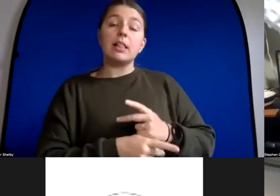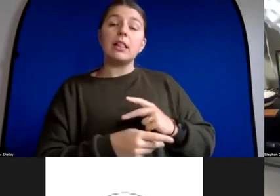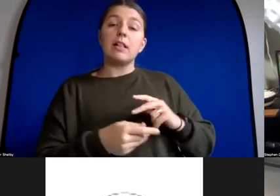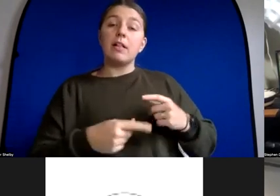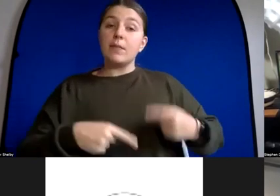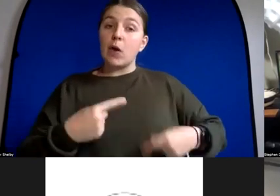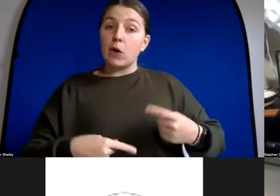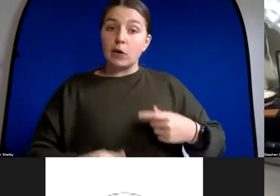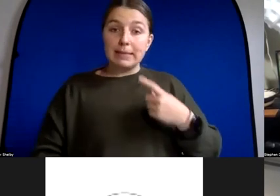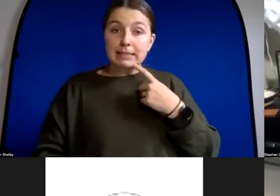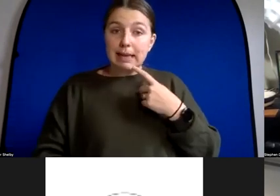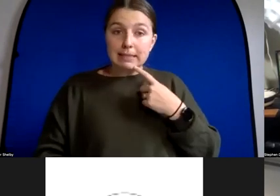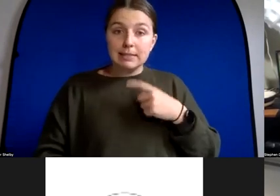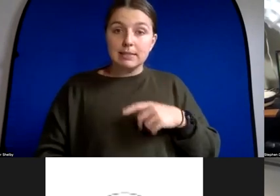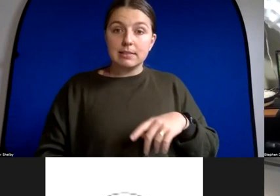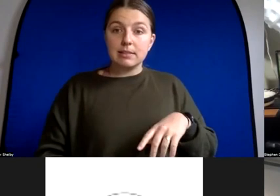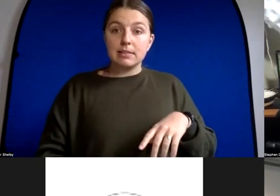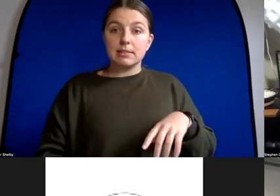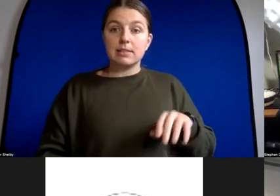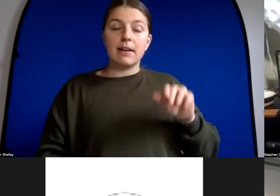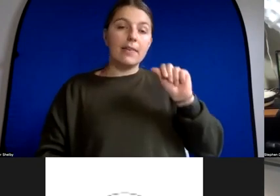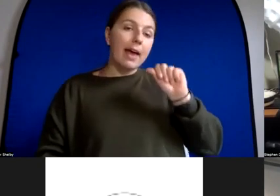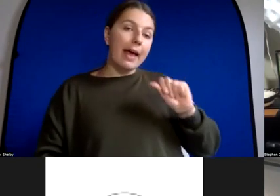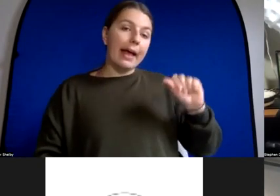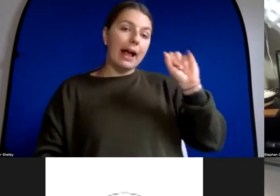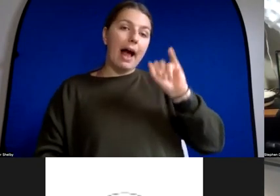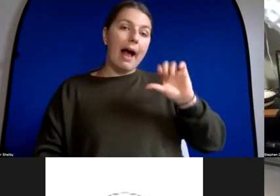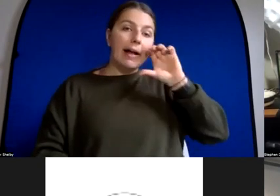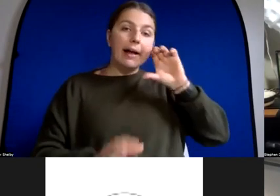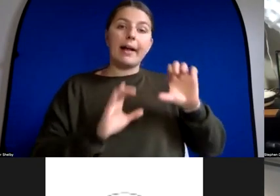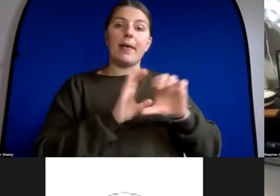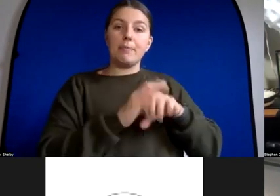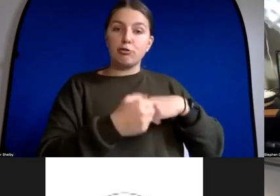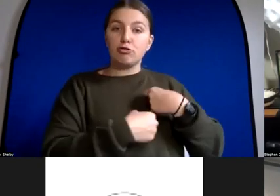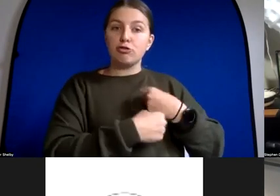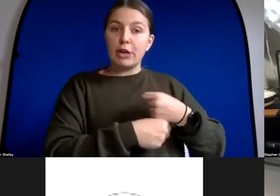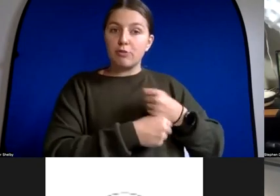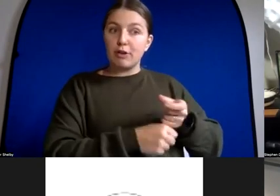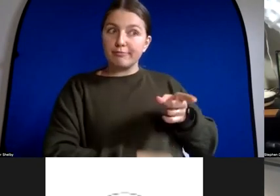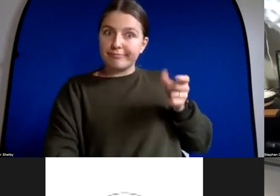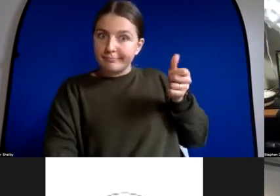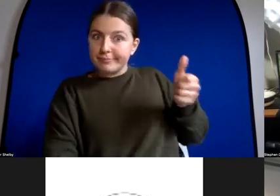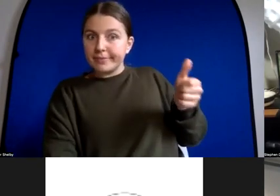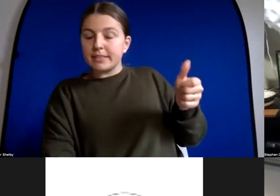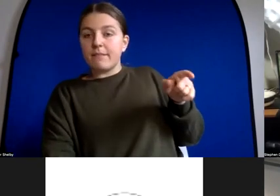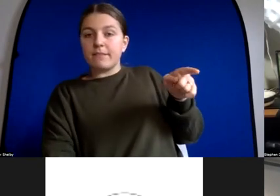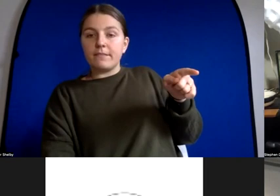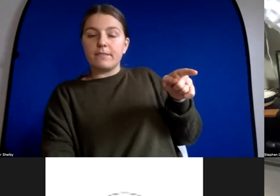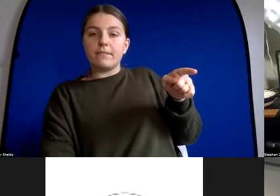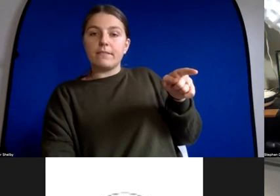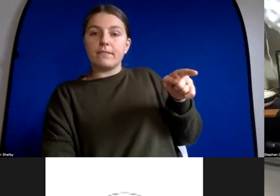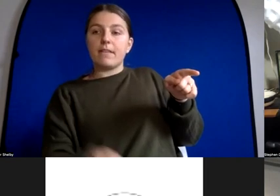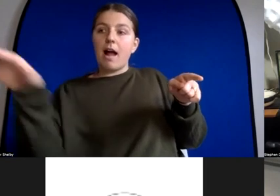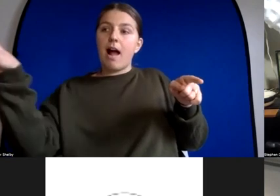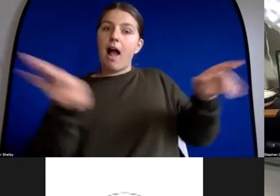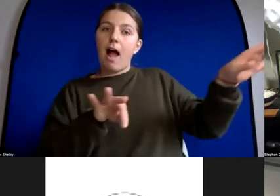dali which is a the ai image generator uh it gets the raw material